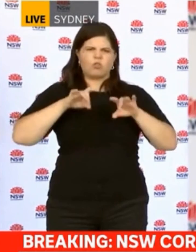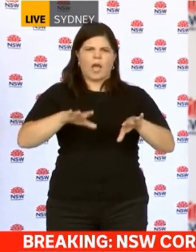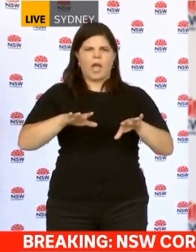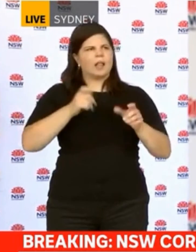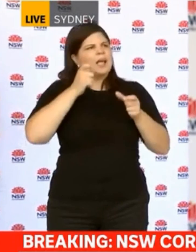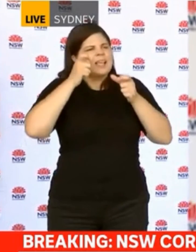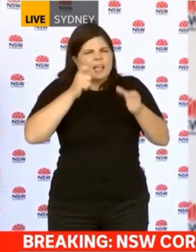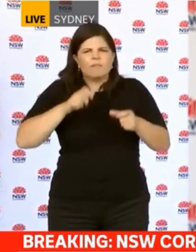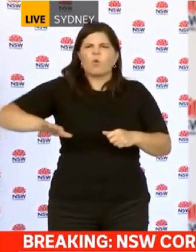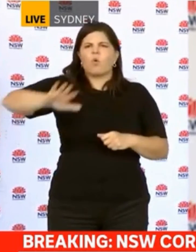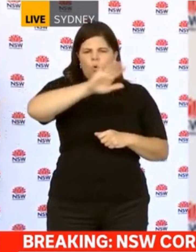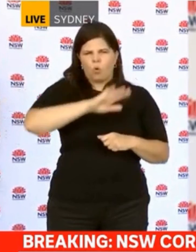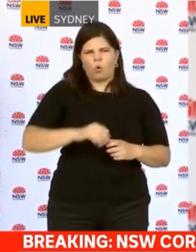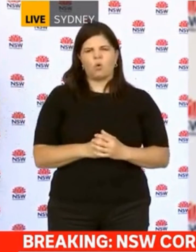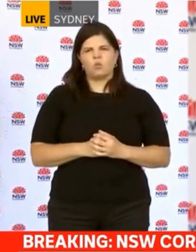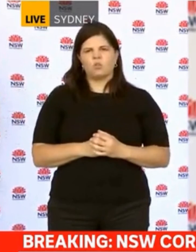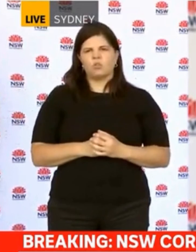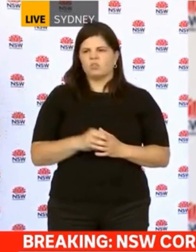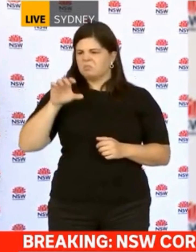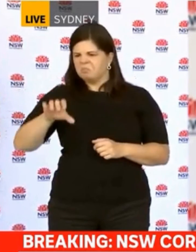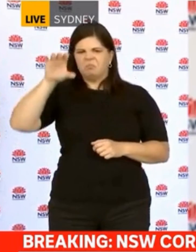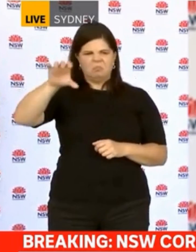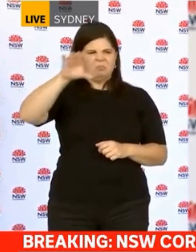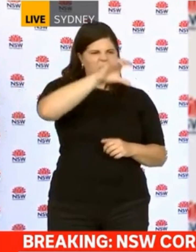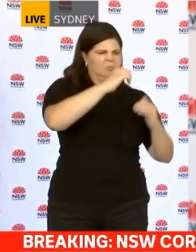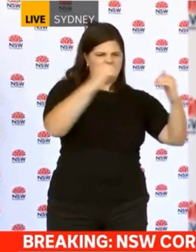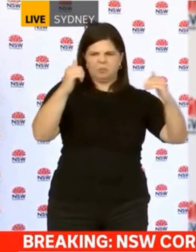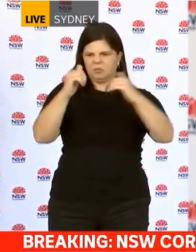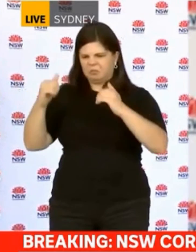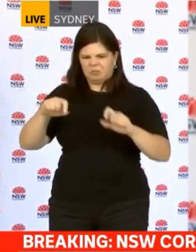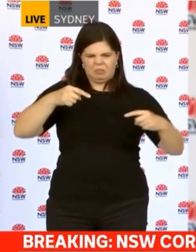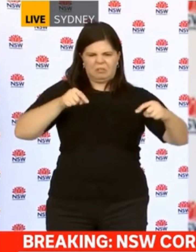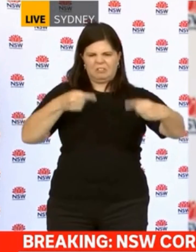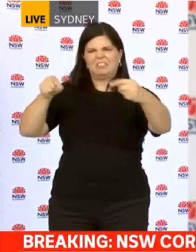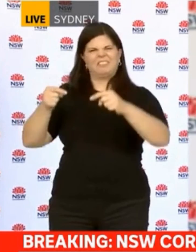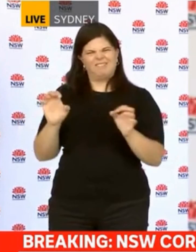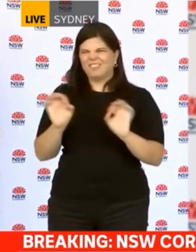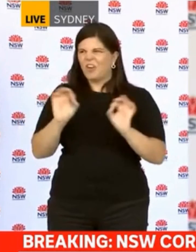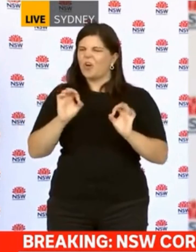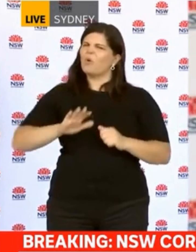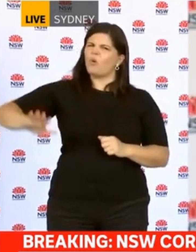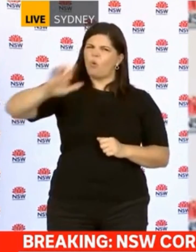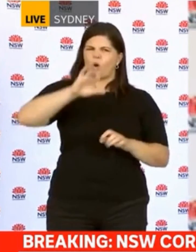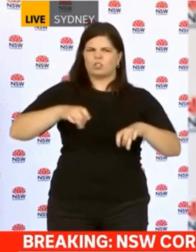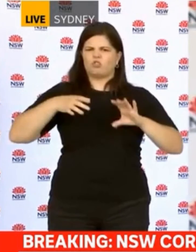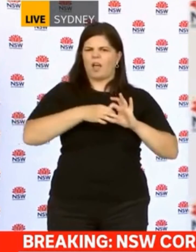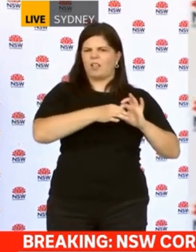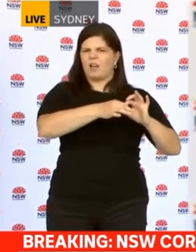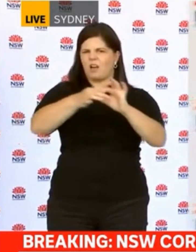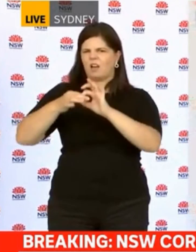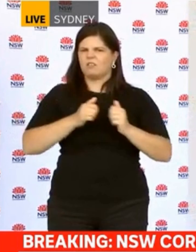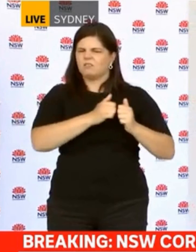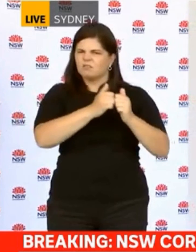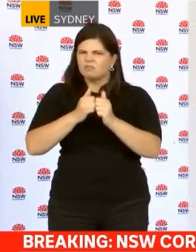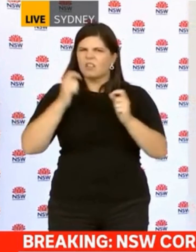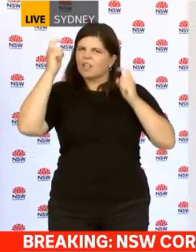we reside in particular states, but we also have to consider, I think, our actions in view of the nation. That's certainly what I feel and I know